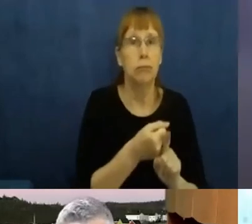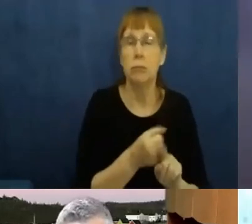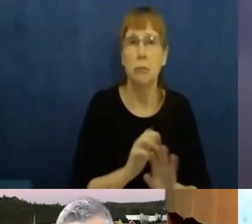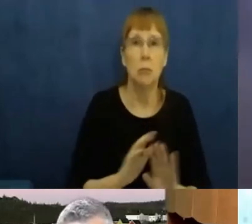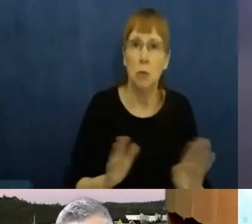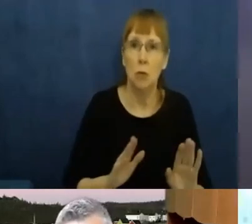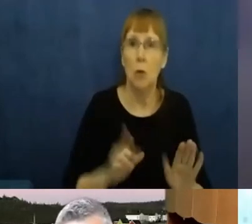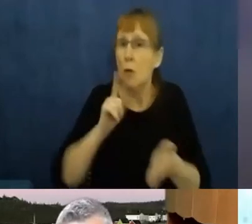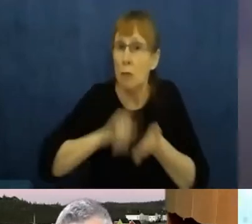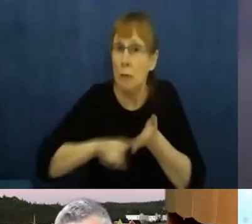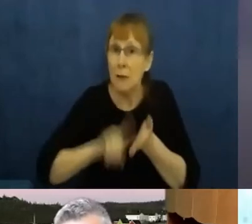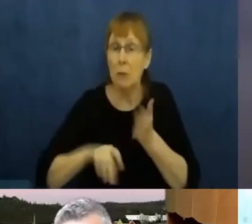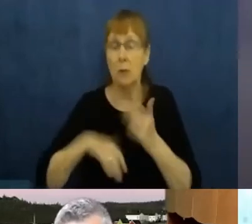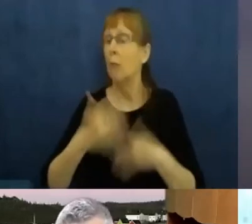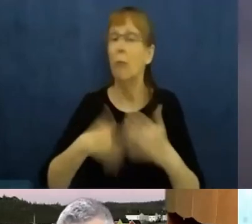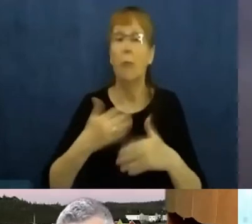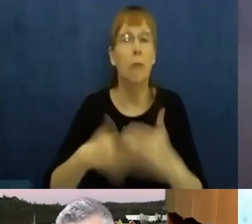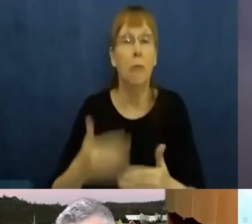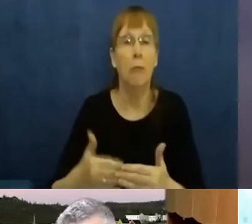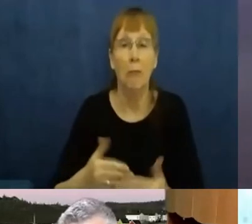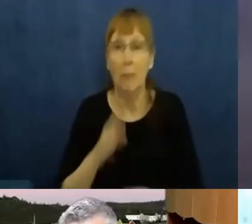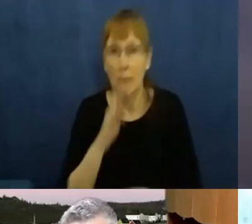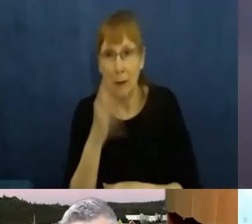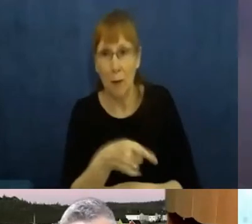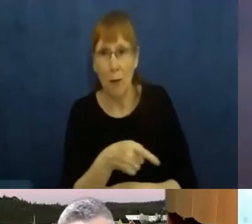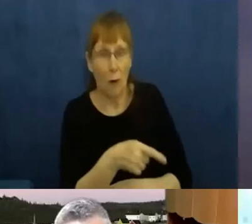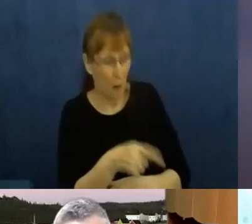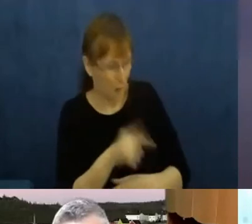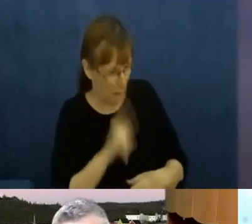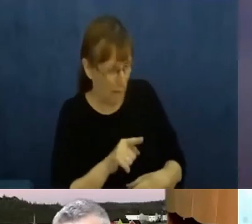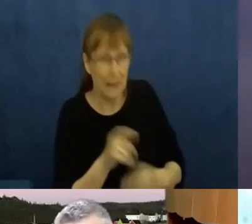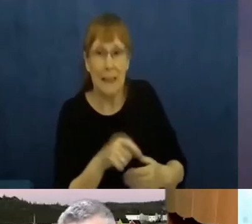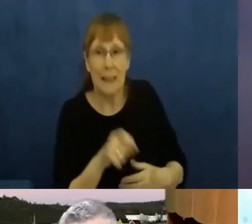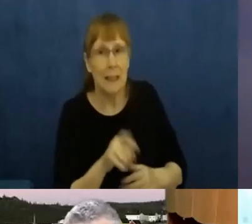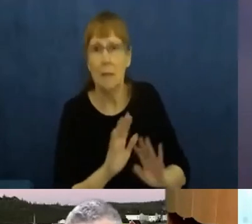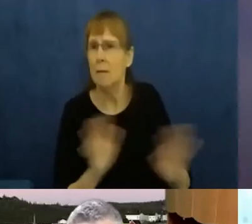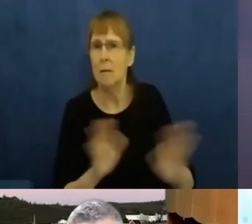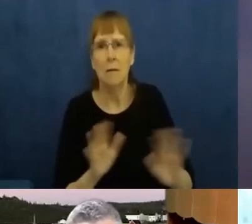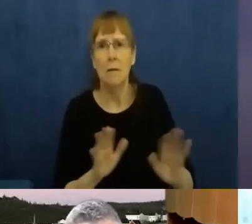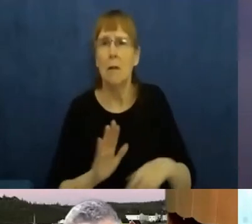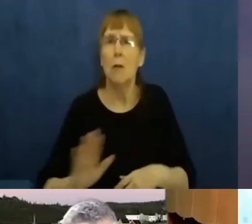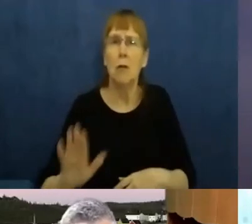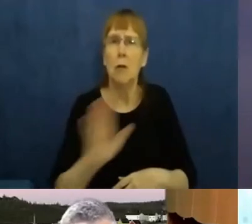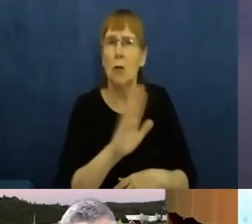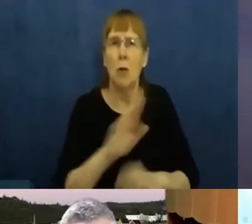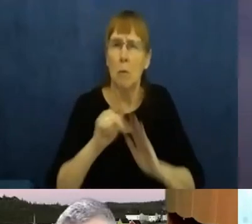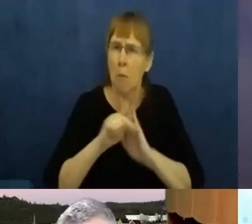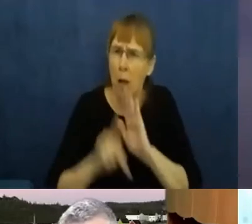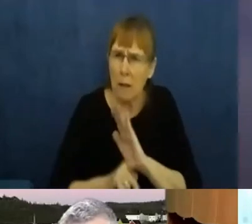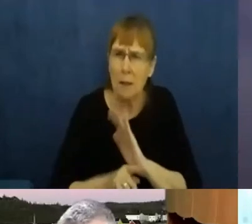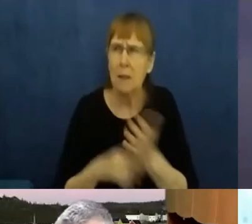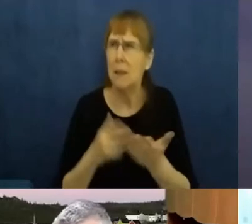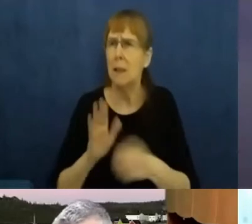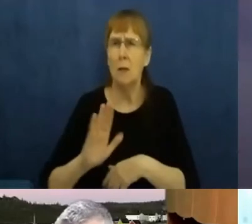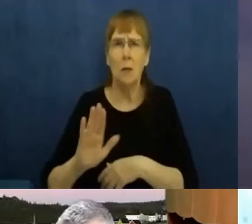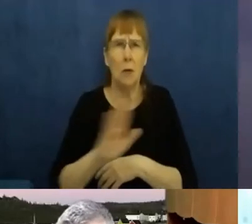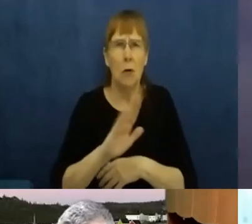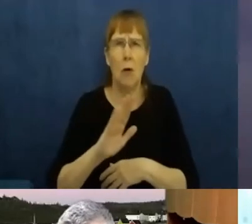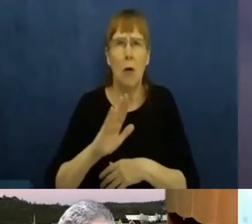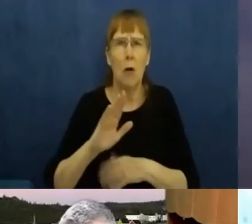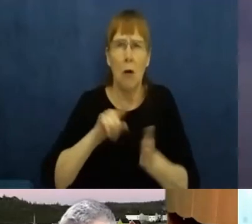health and wellbeing, whatever you do, make sure, uh, they're involved. Uh, so I would leave that, uh,